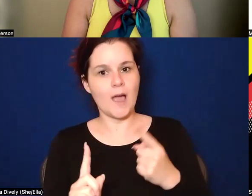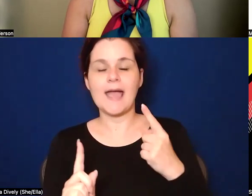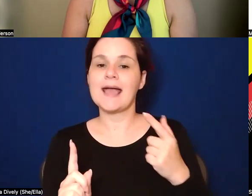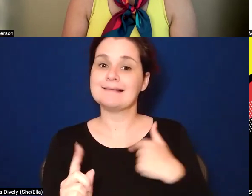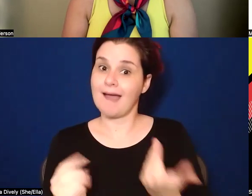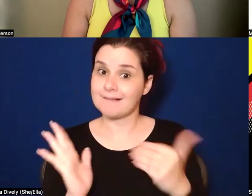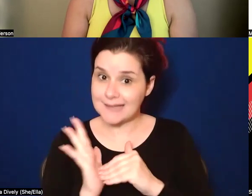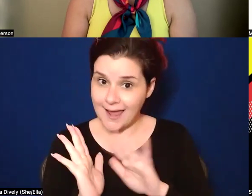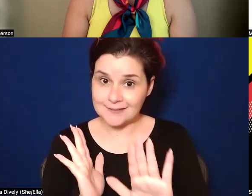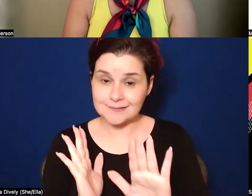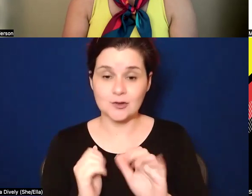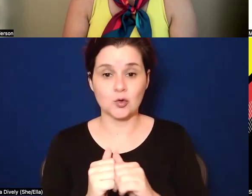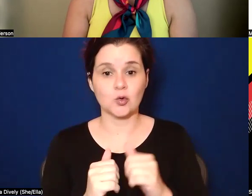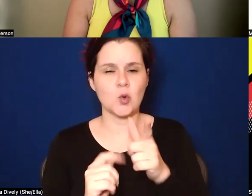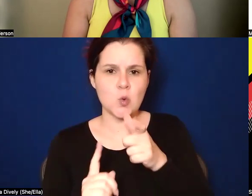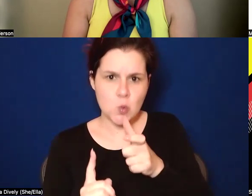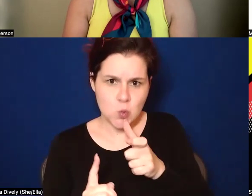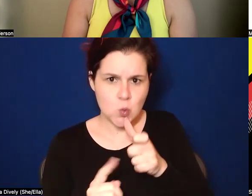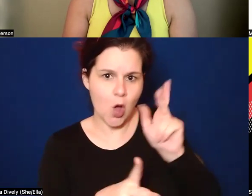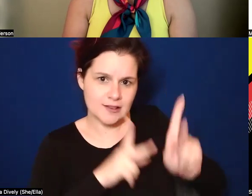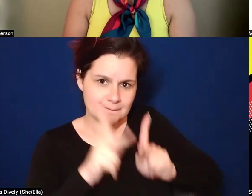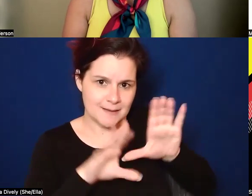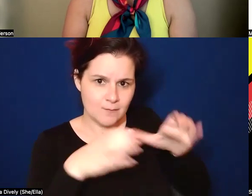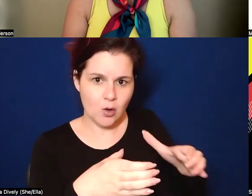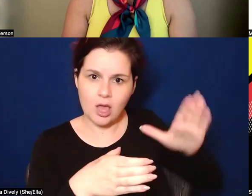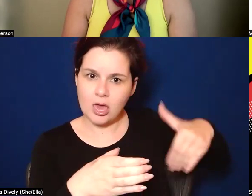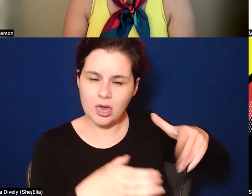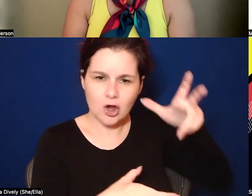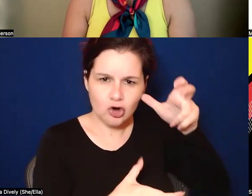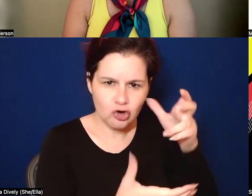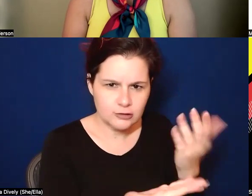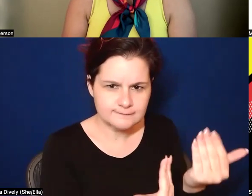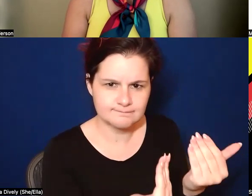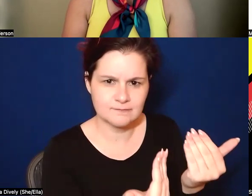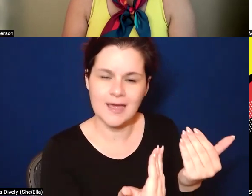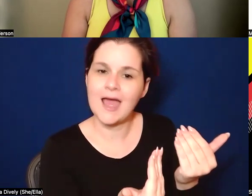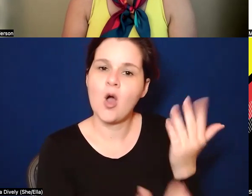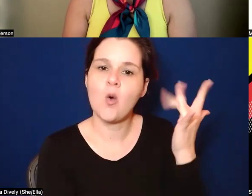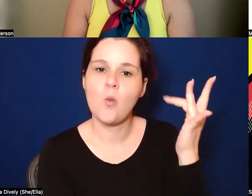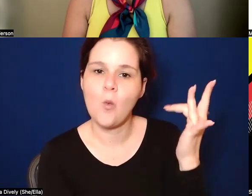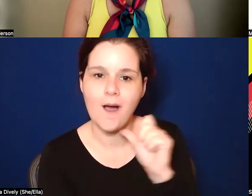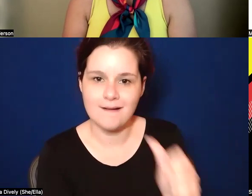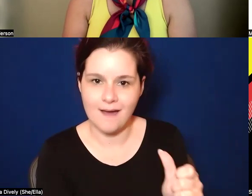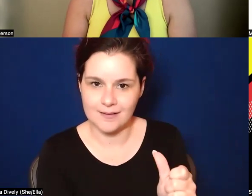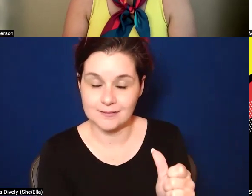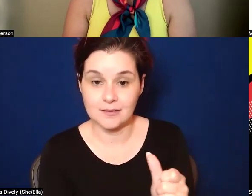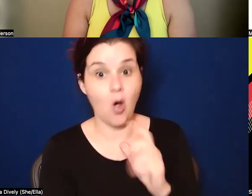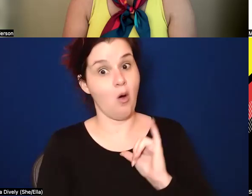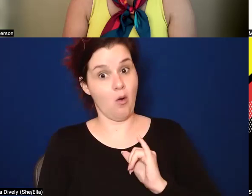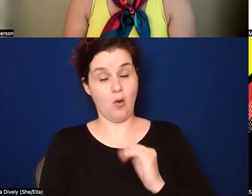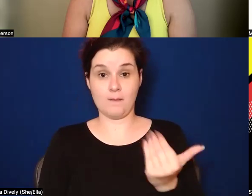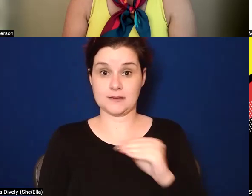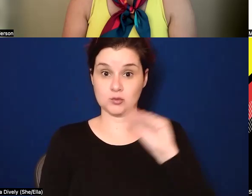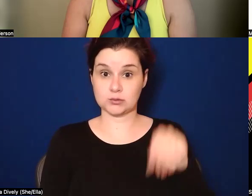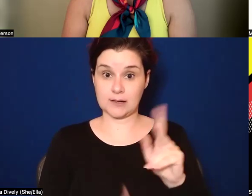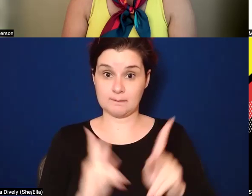again, we go back to who are the folks that we haven't heard from. And the question is why? So, oh, look, 50% of